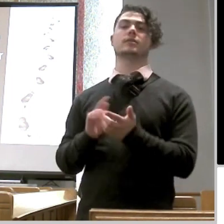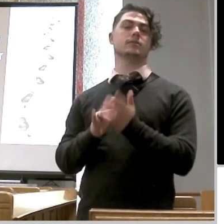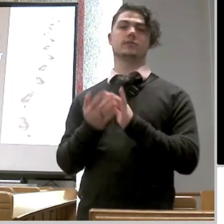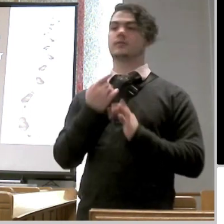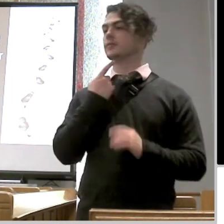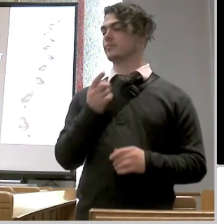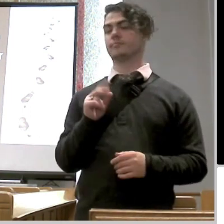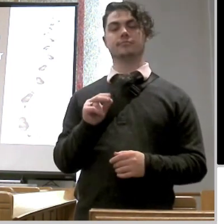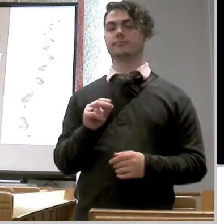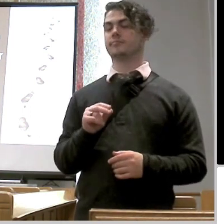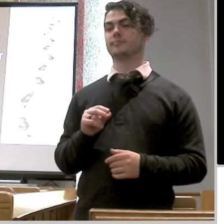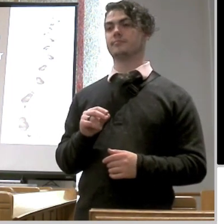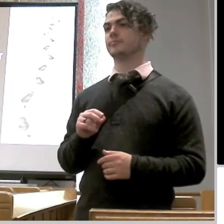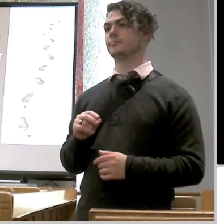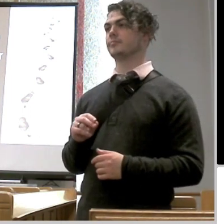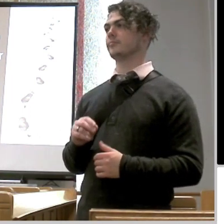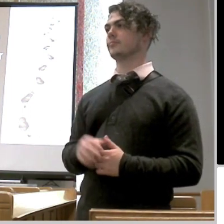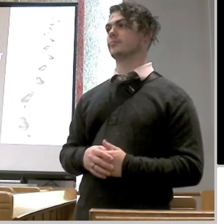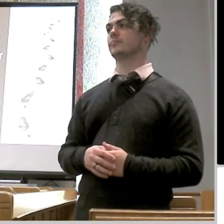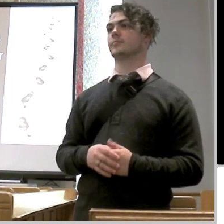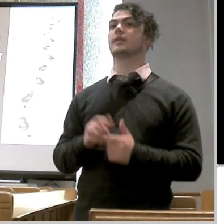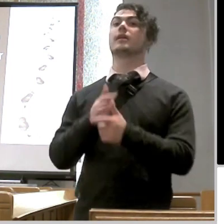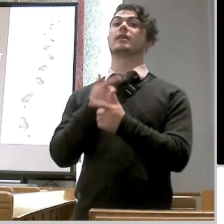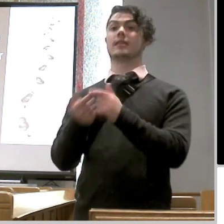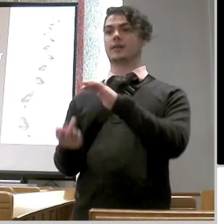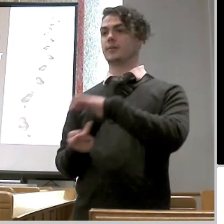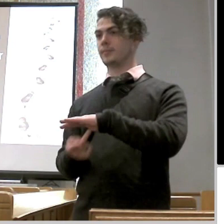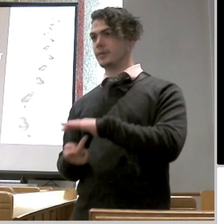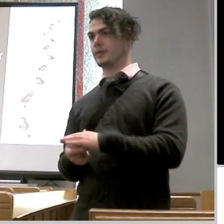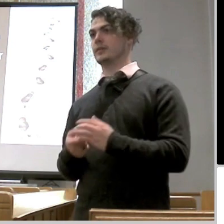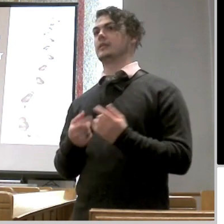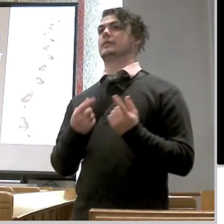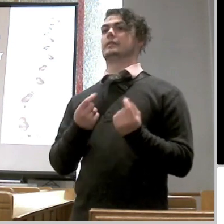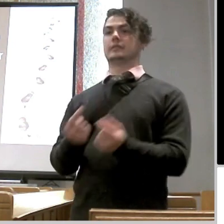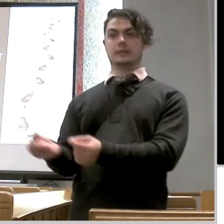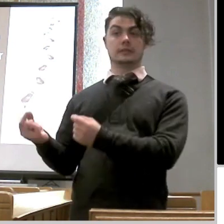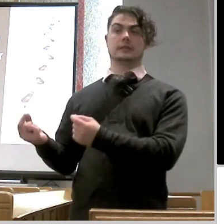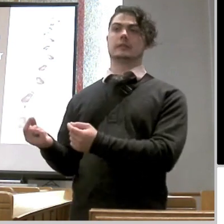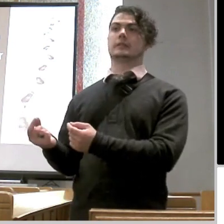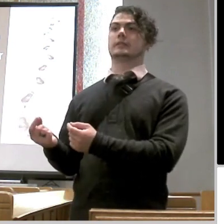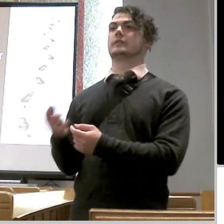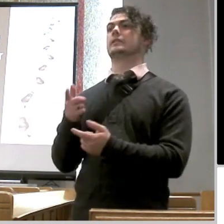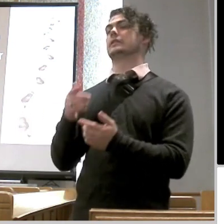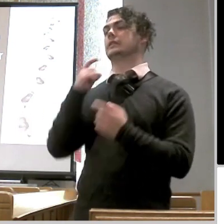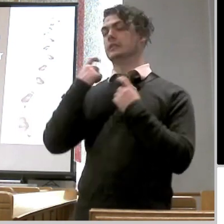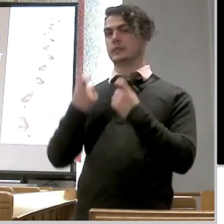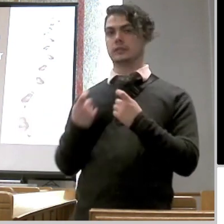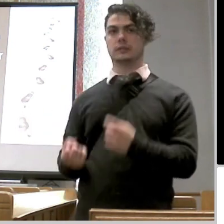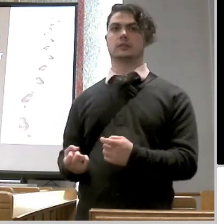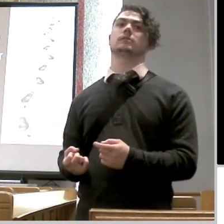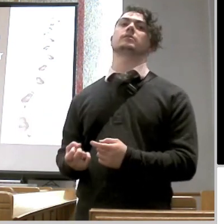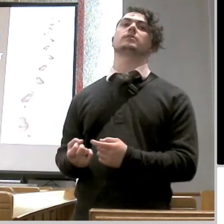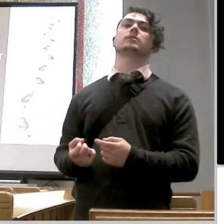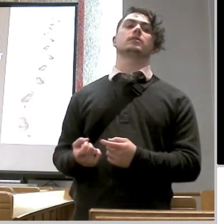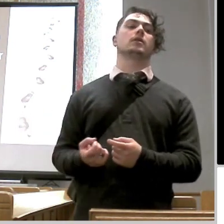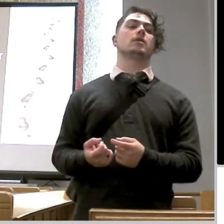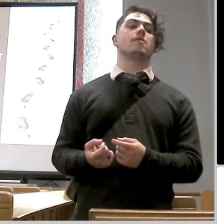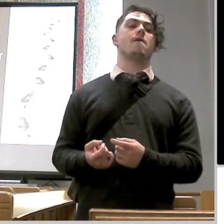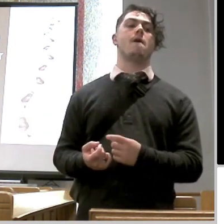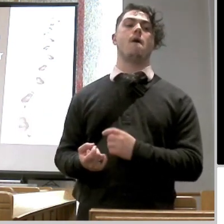times peter denies him three times using words that we don't even know what he used right but he denies him three times